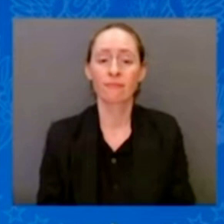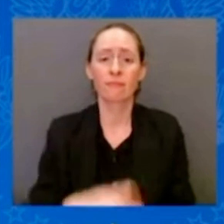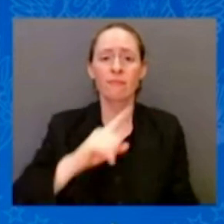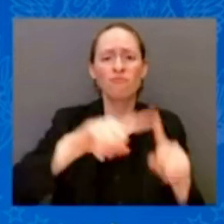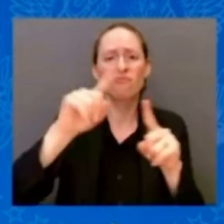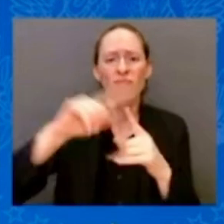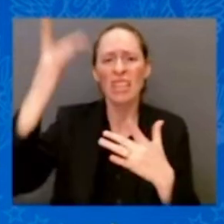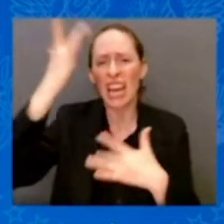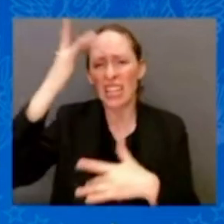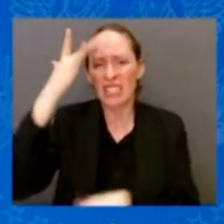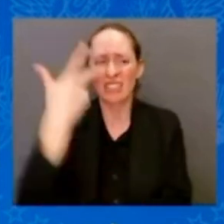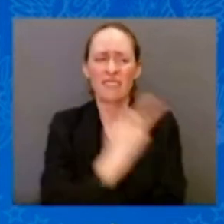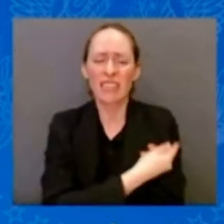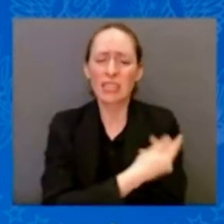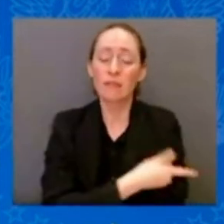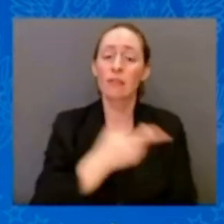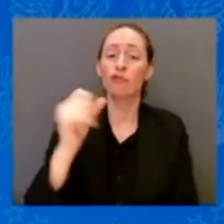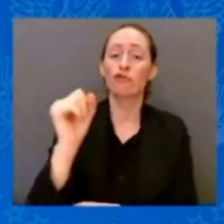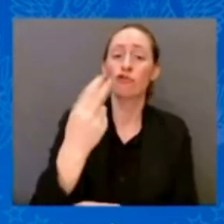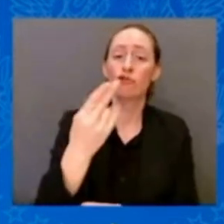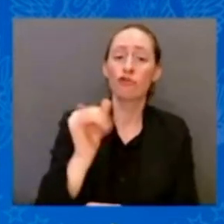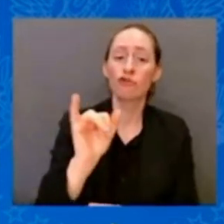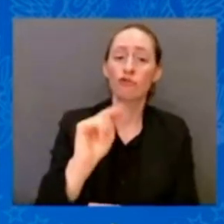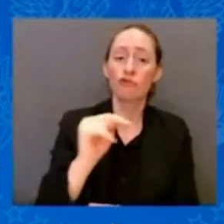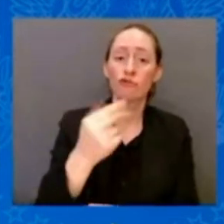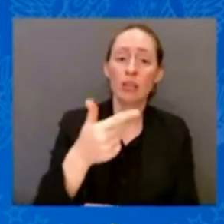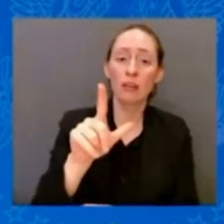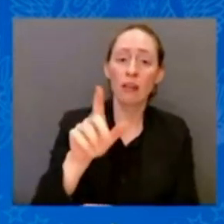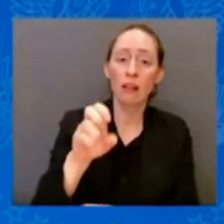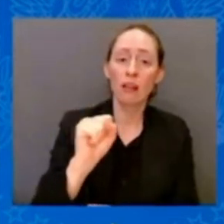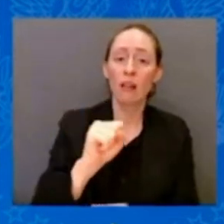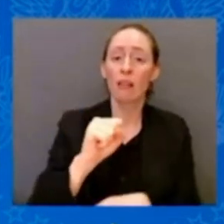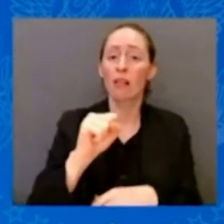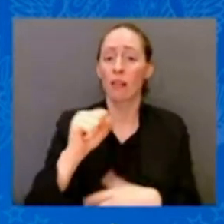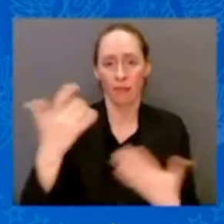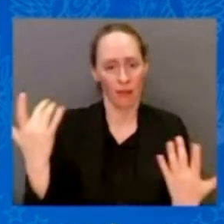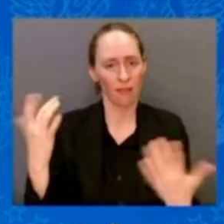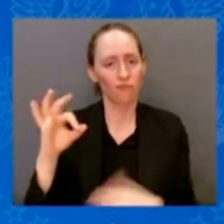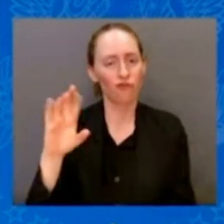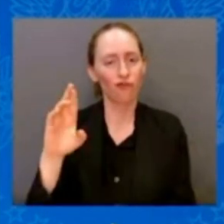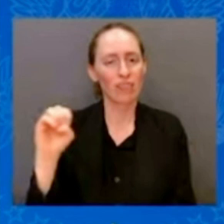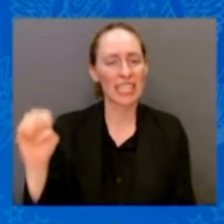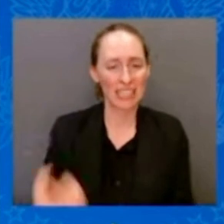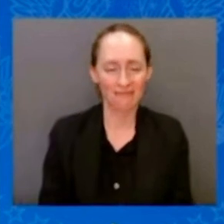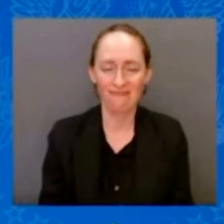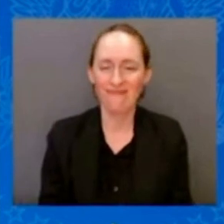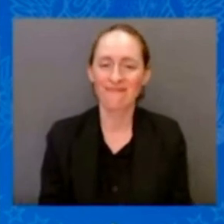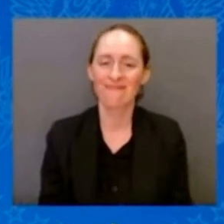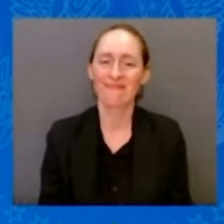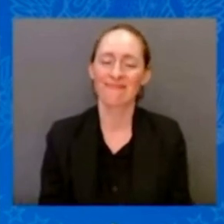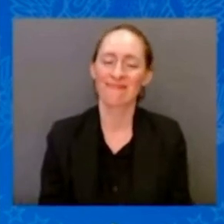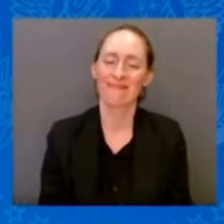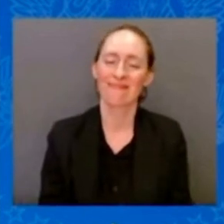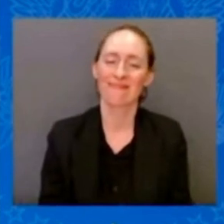And we're finally giving Medicare the power to negotiate drug prices. We've trying to do this for years.